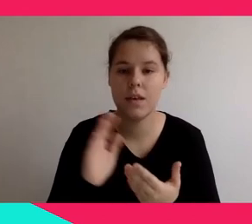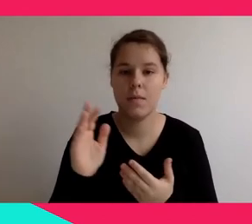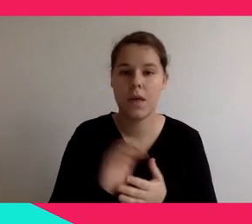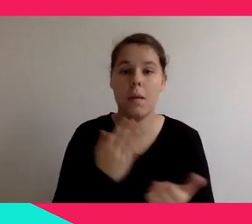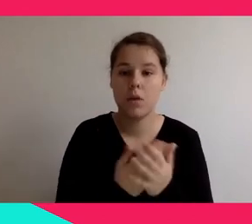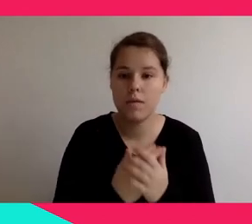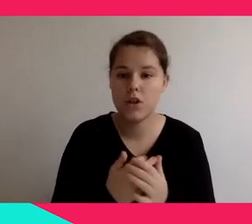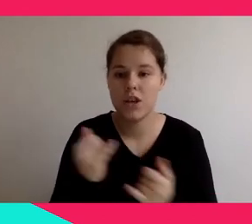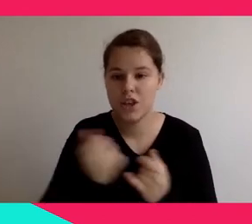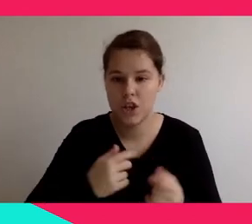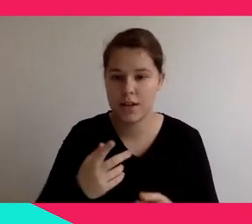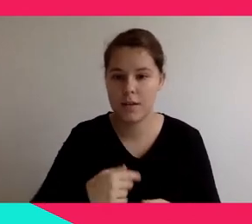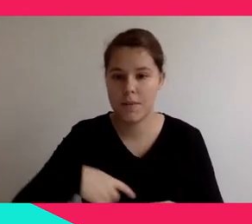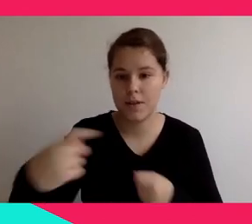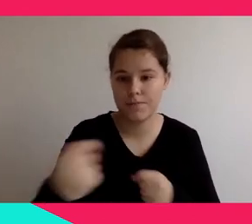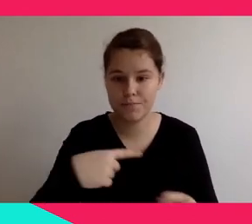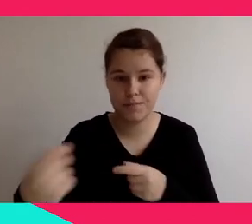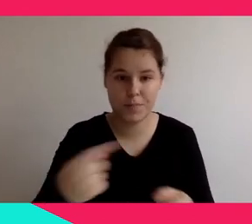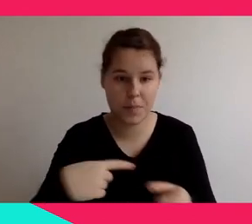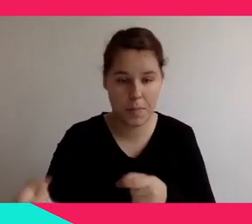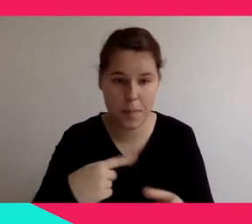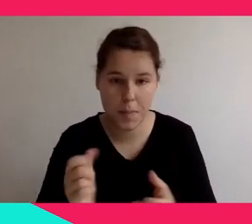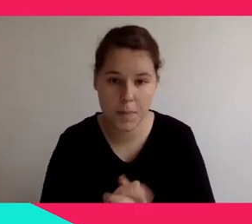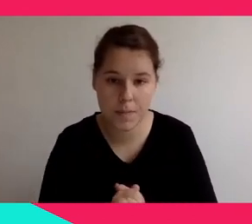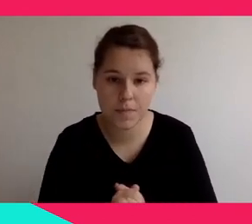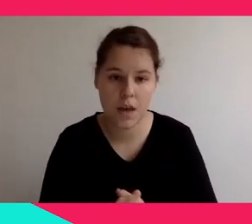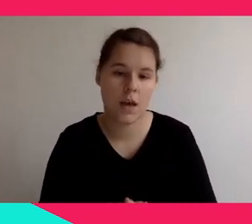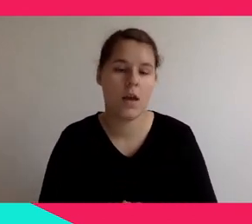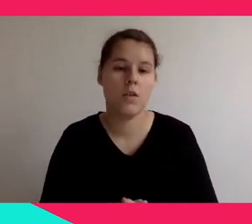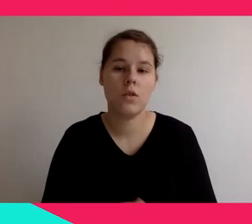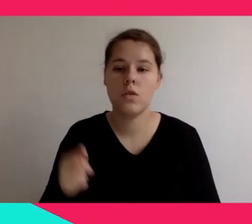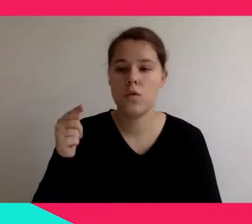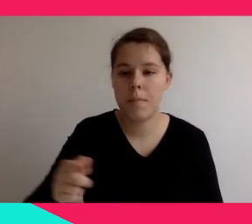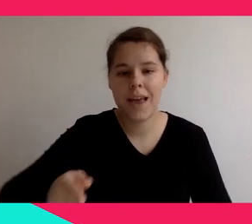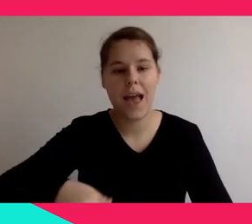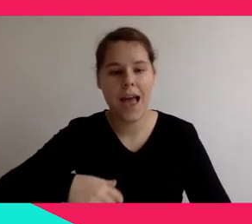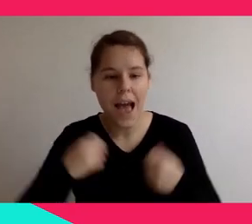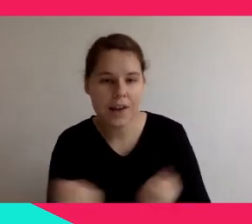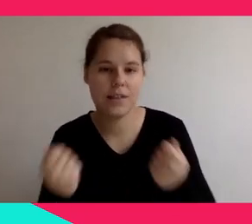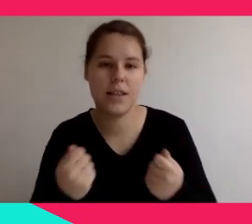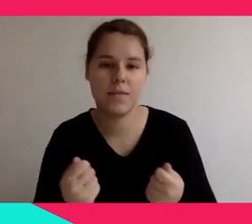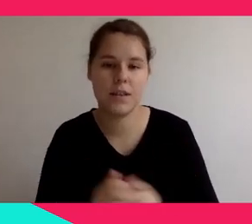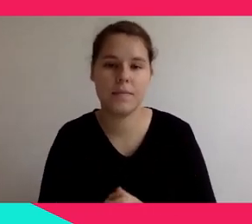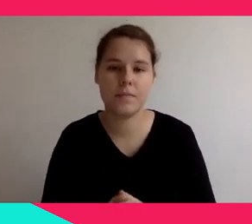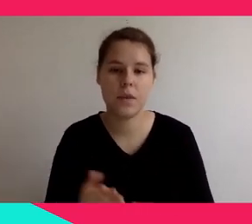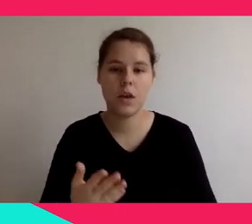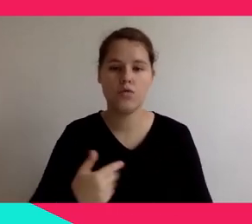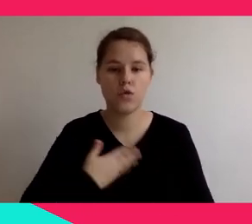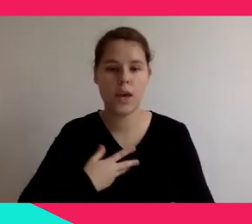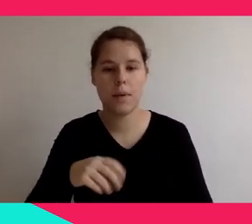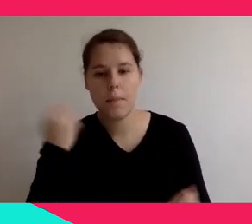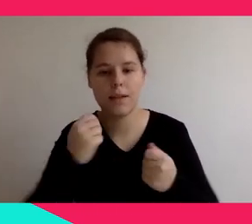story. And that's what we are looking for here. There are different ways to engage visitors through interaction. You have